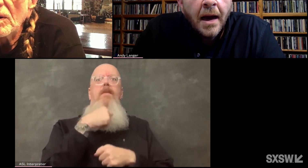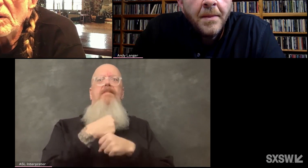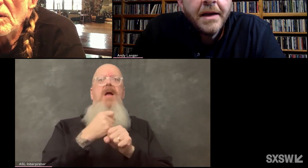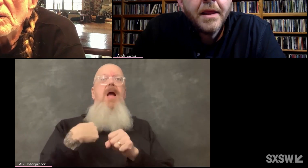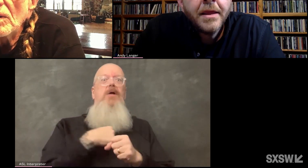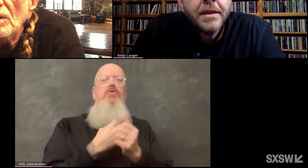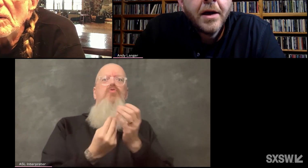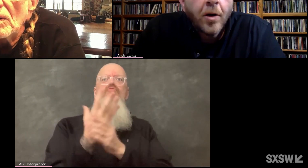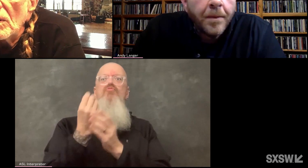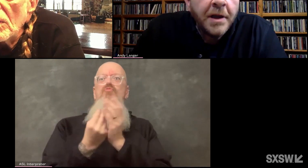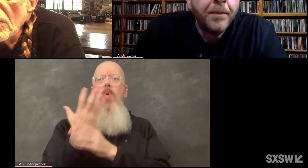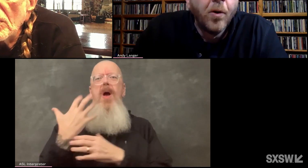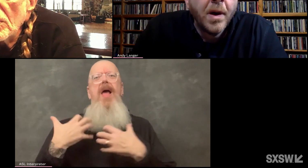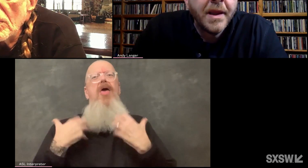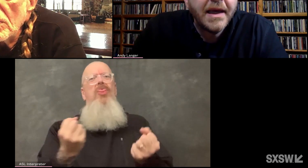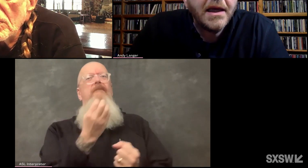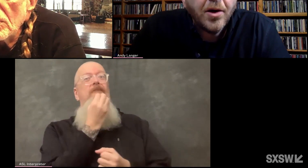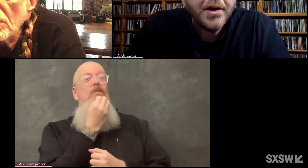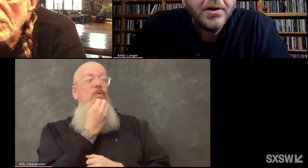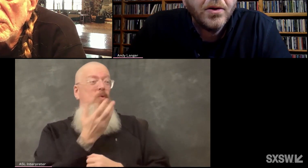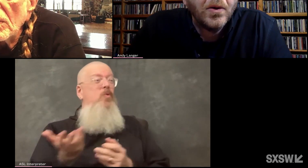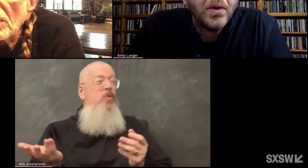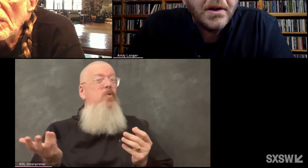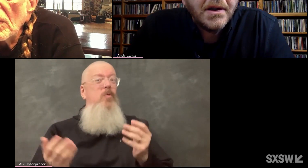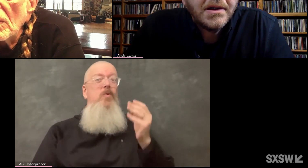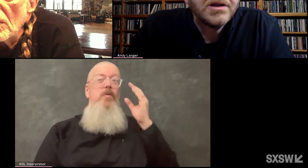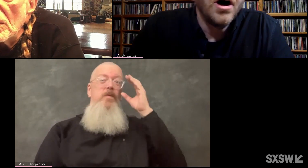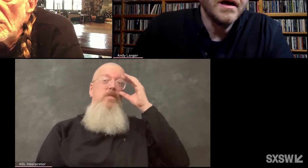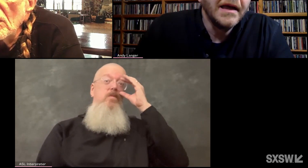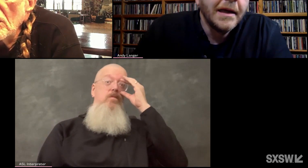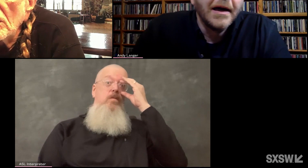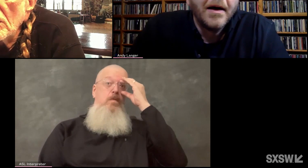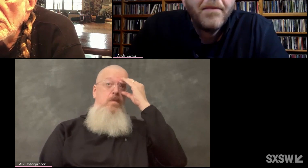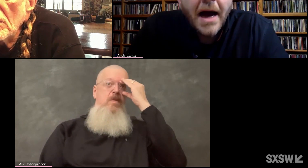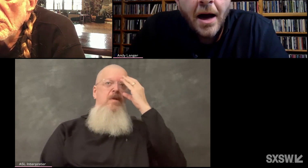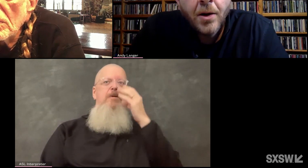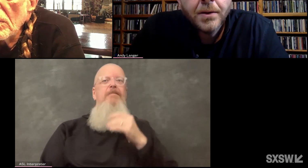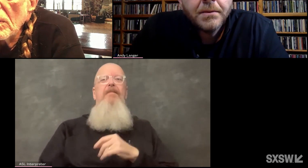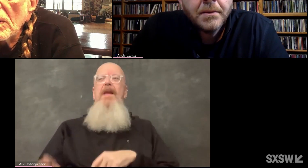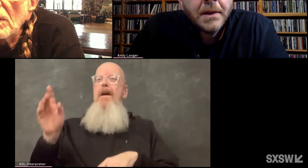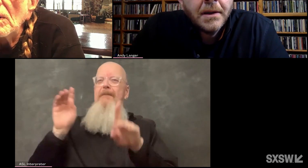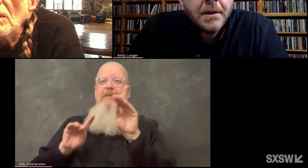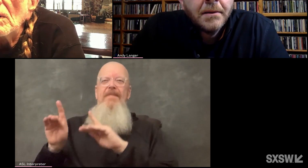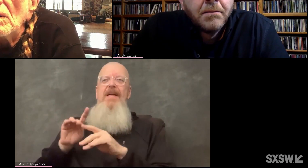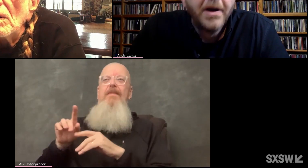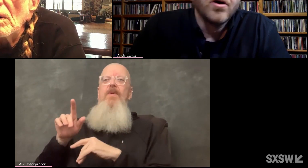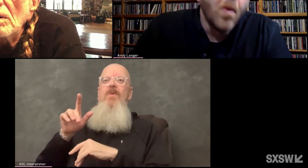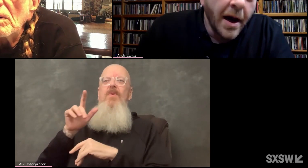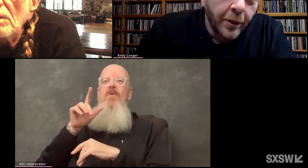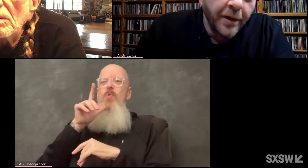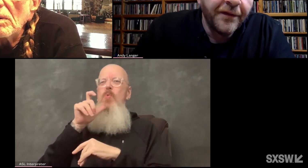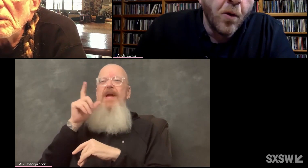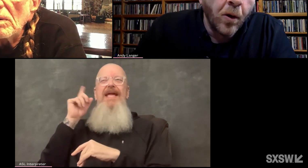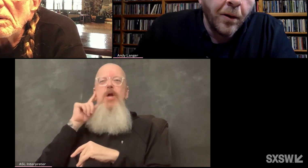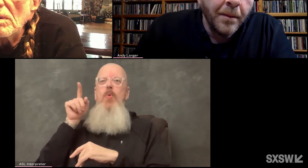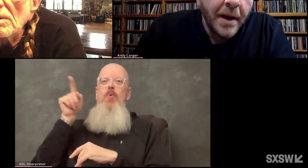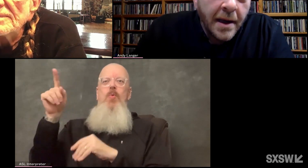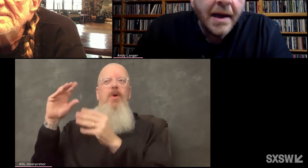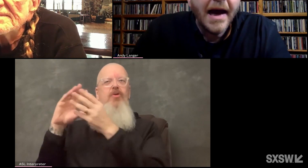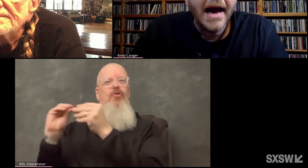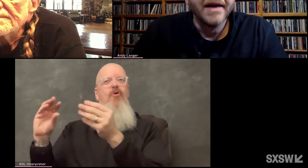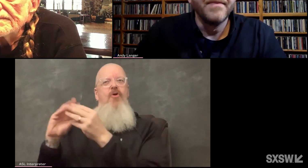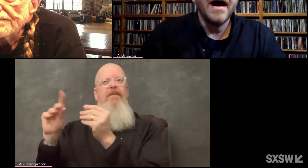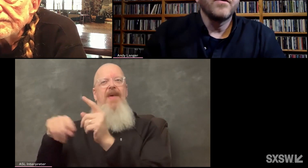I mean, there are people when they hear you talking about marijuana reform